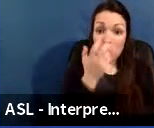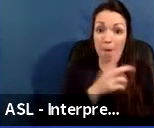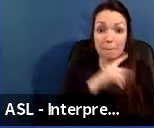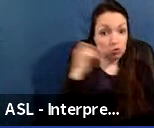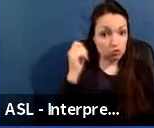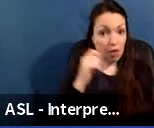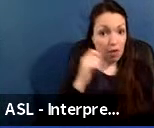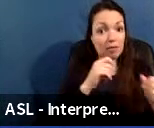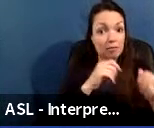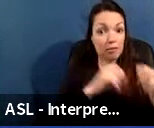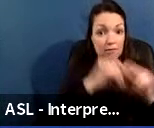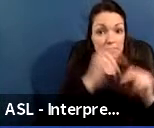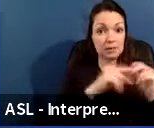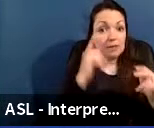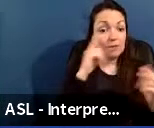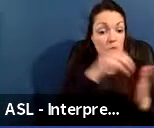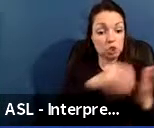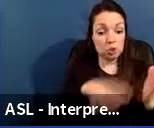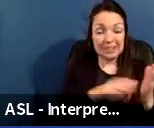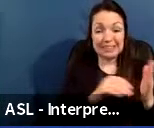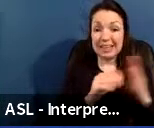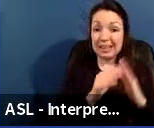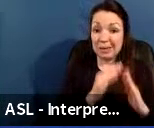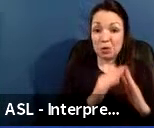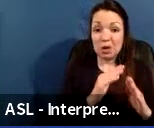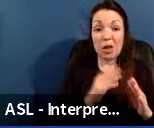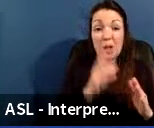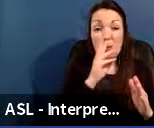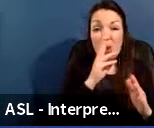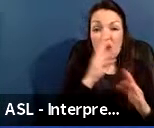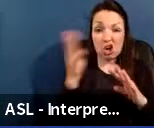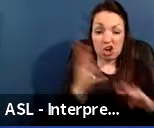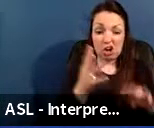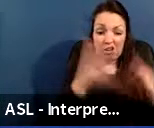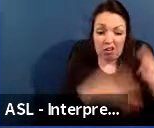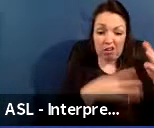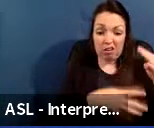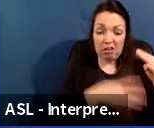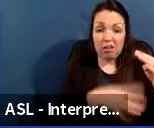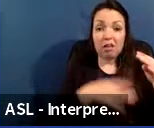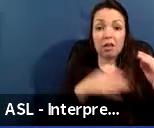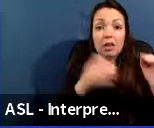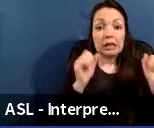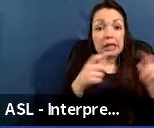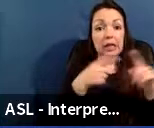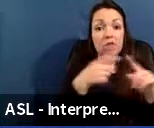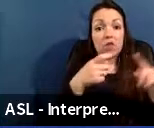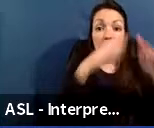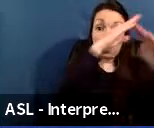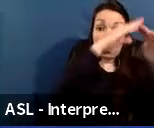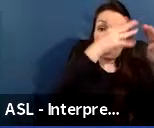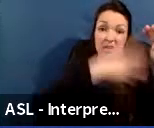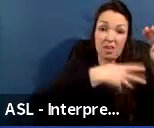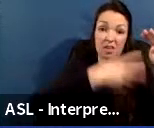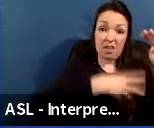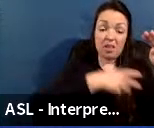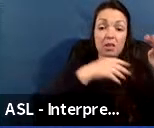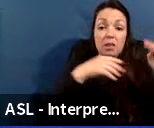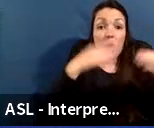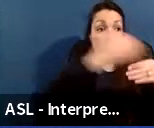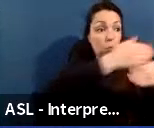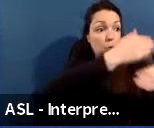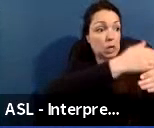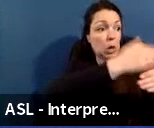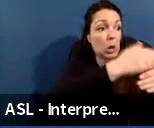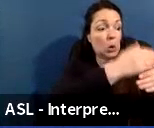community. Water infiltration leading to these types of needs can come from a roof or window that passes useful